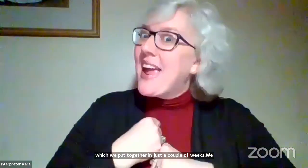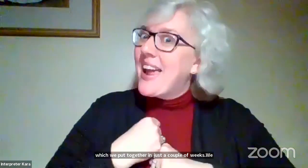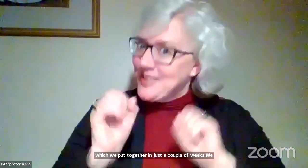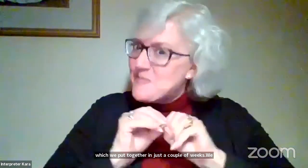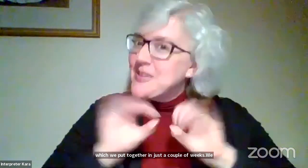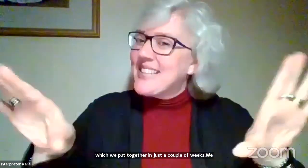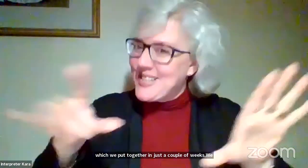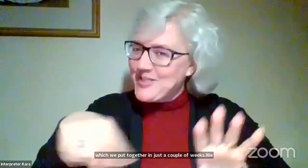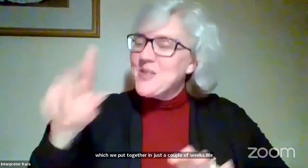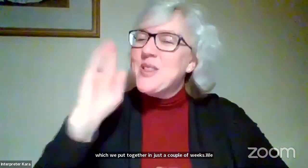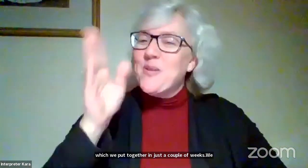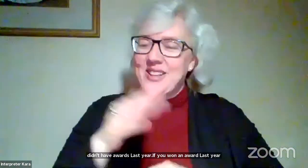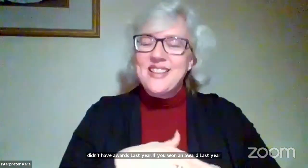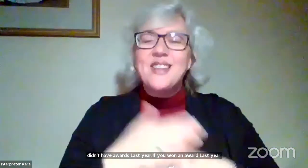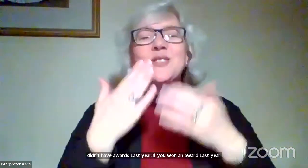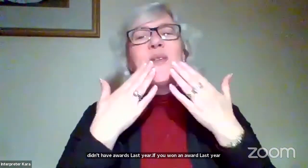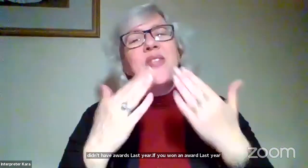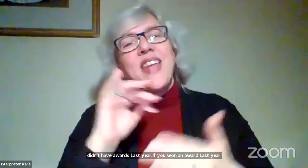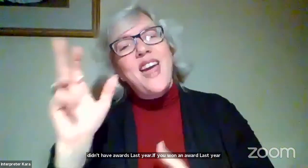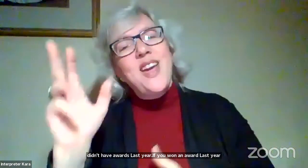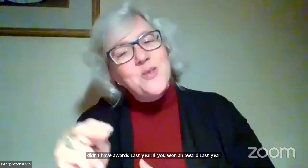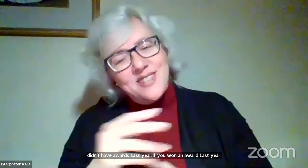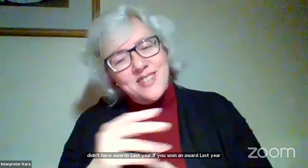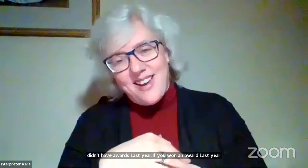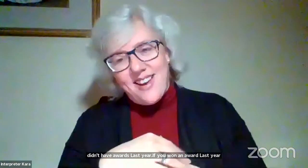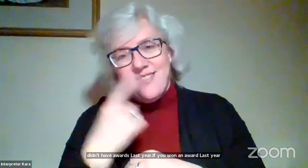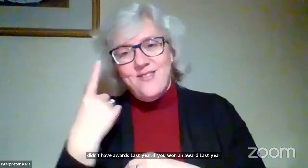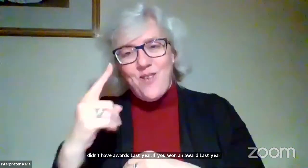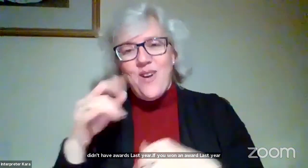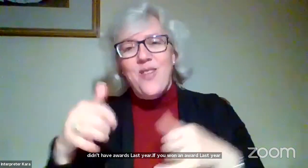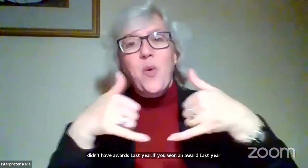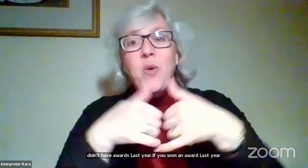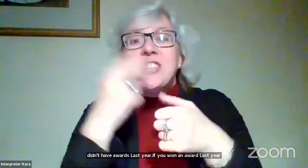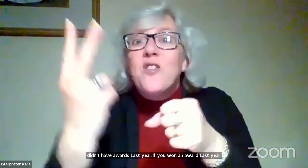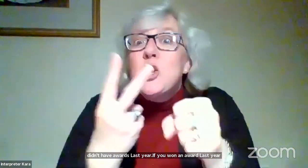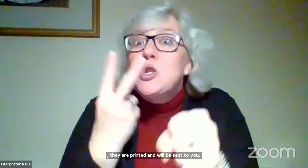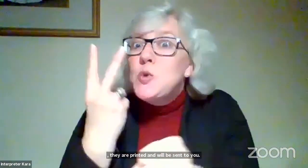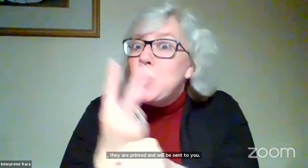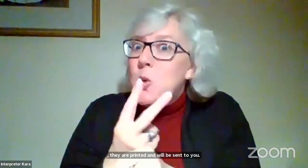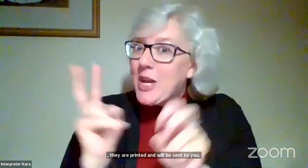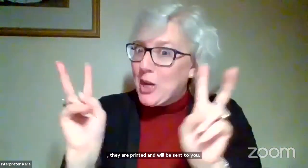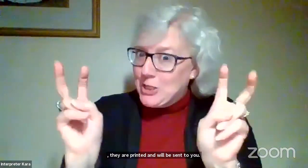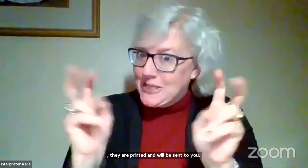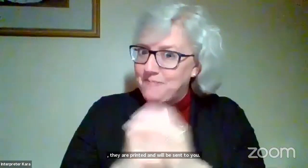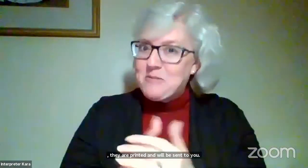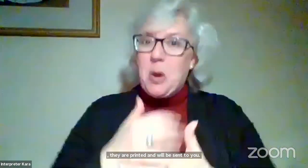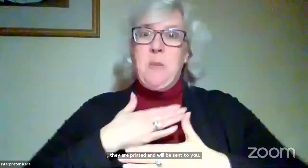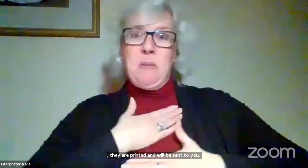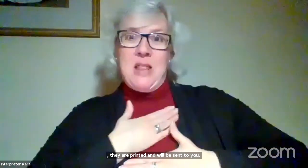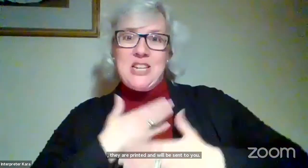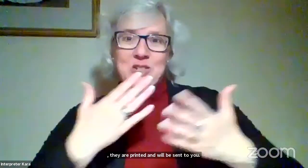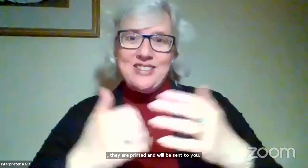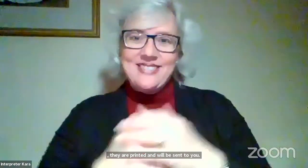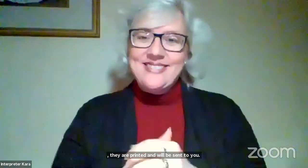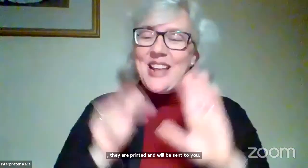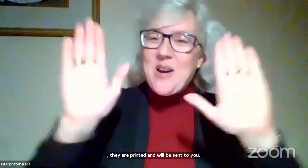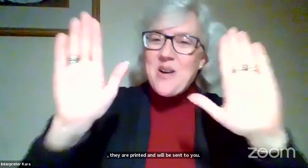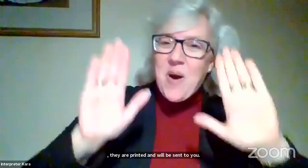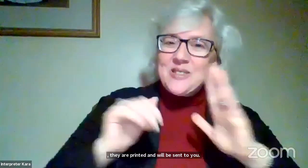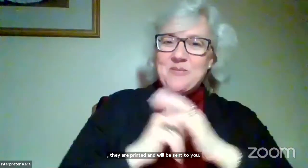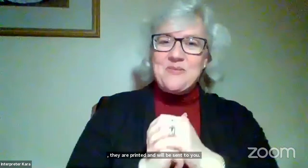sent to you. So thank you, John, for doing those awards for two years. That's my pleasure. They look awesome.